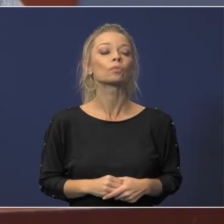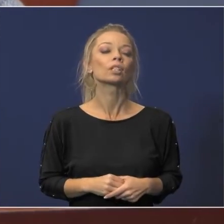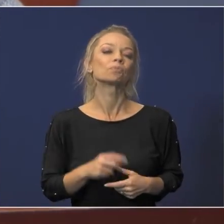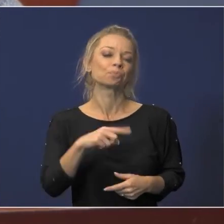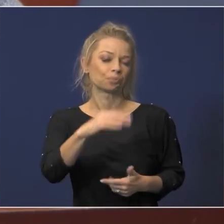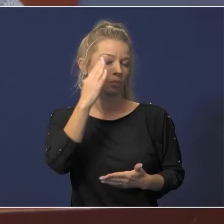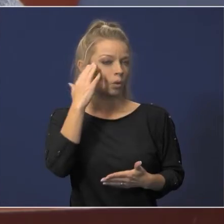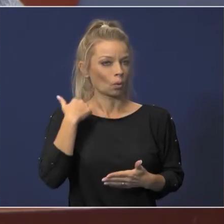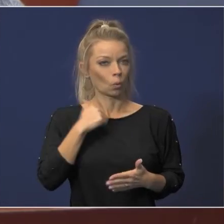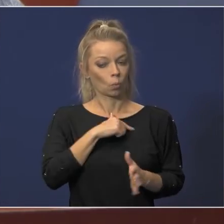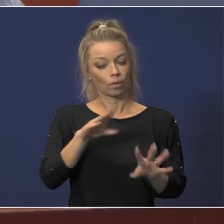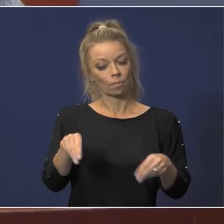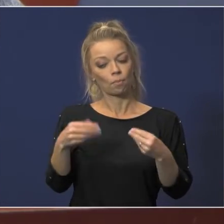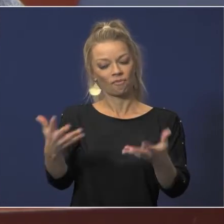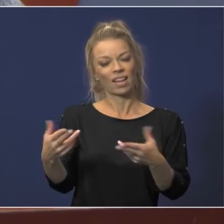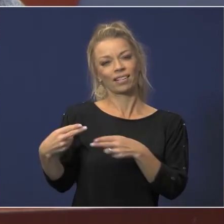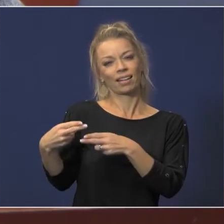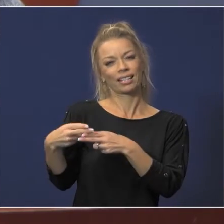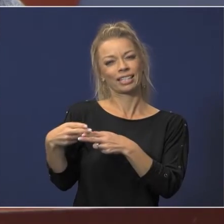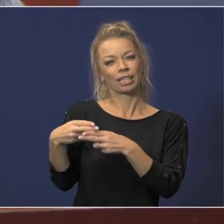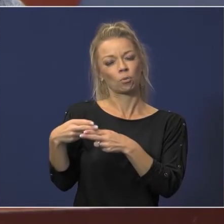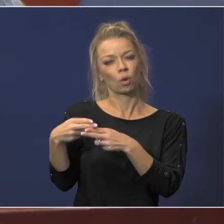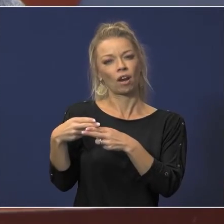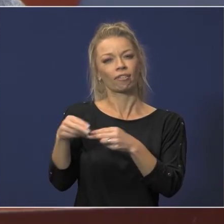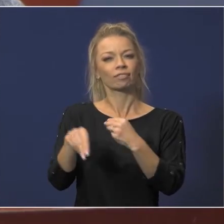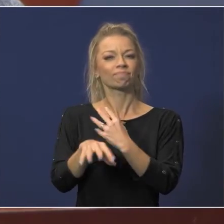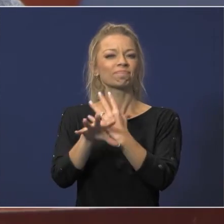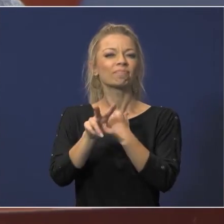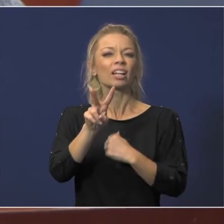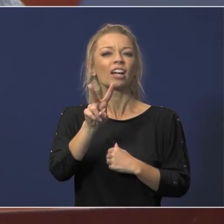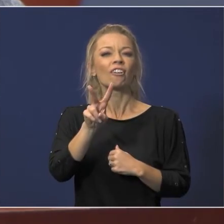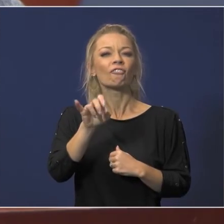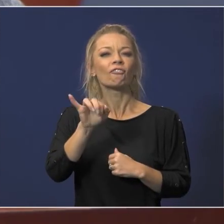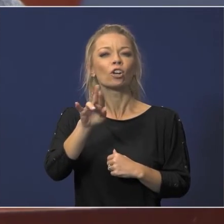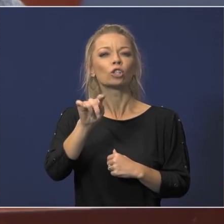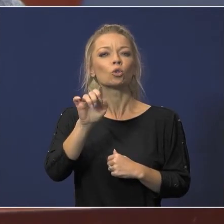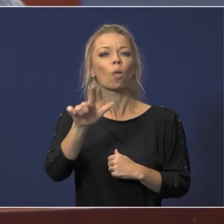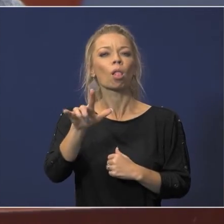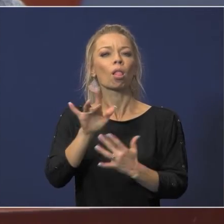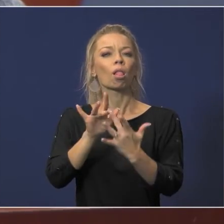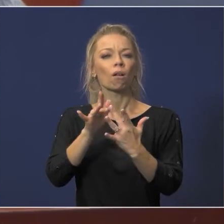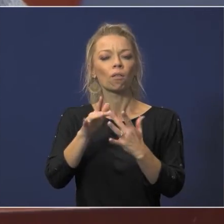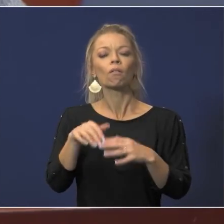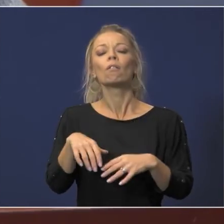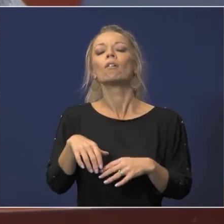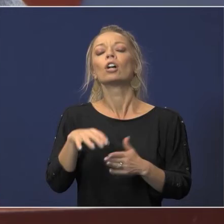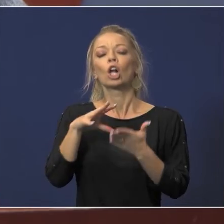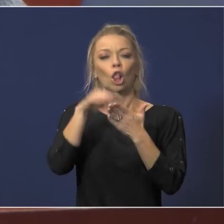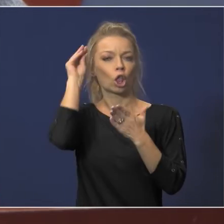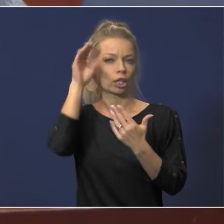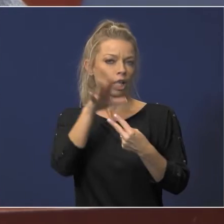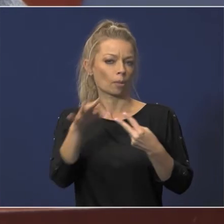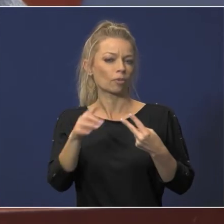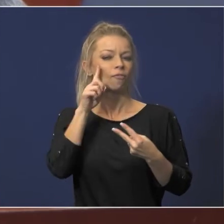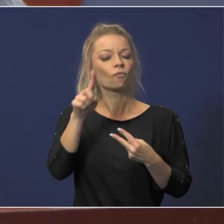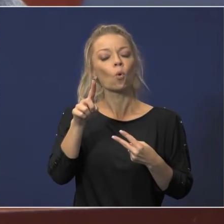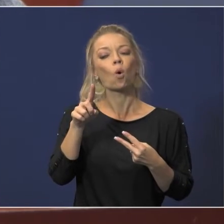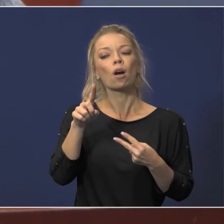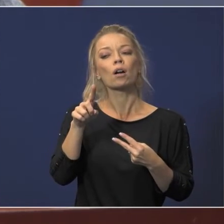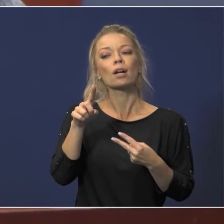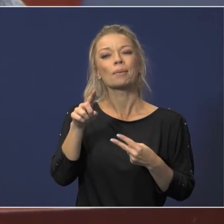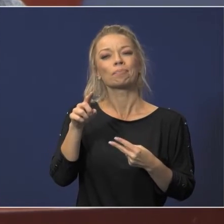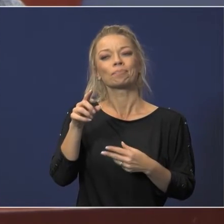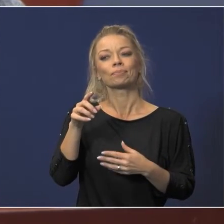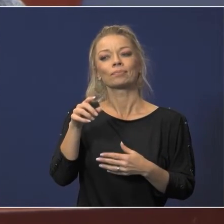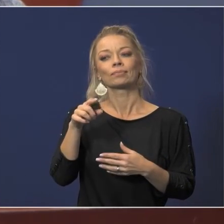know we have been providing a temporary virtual learning option for students in grades k through sixth grade whose parents were concerned